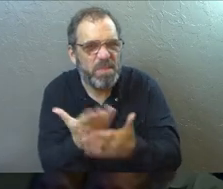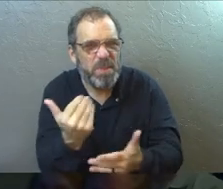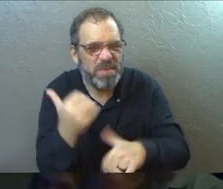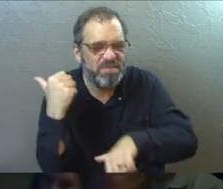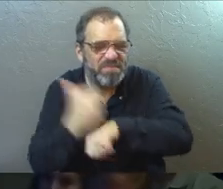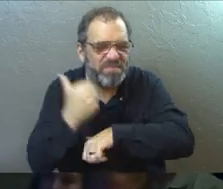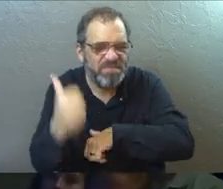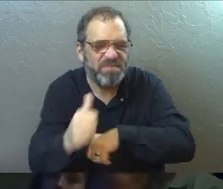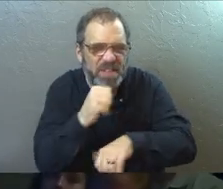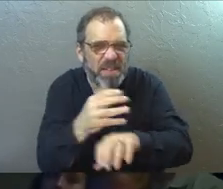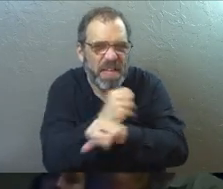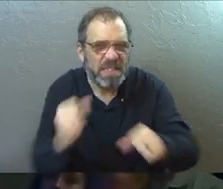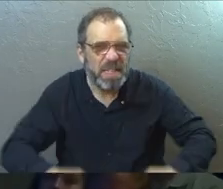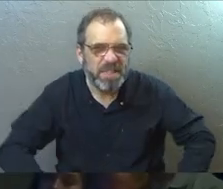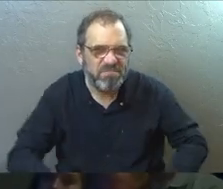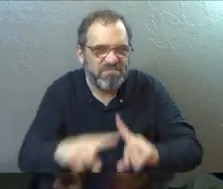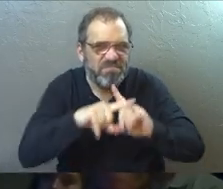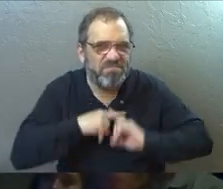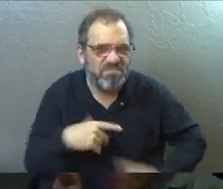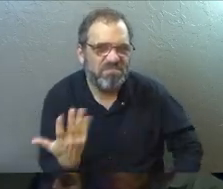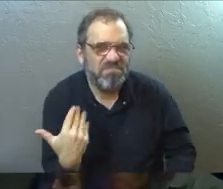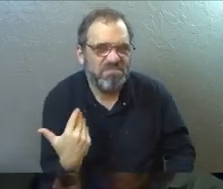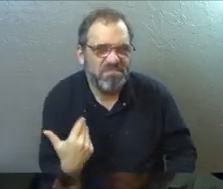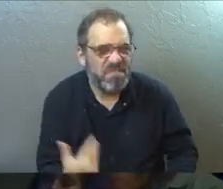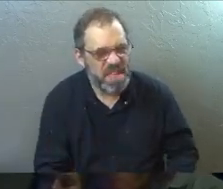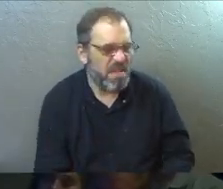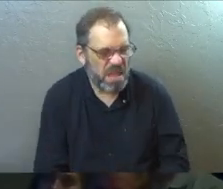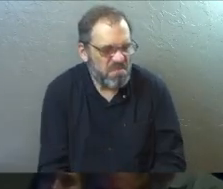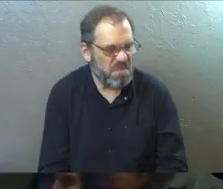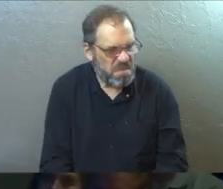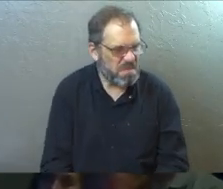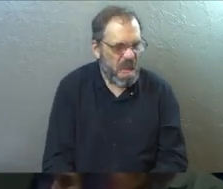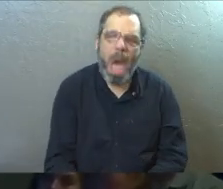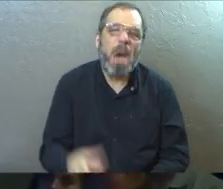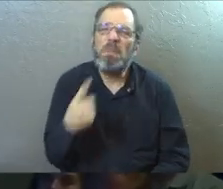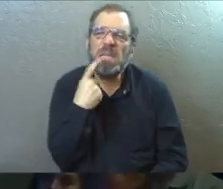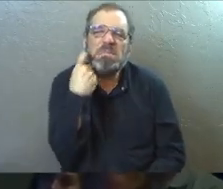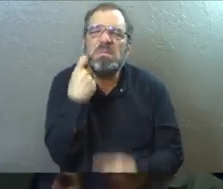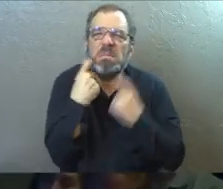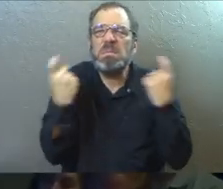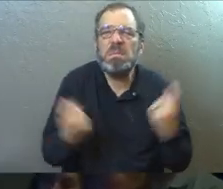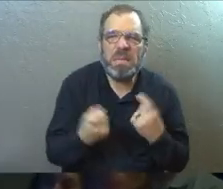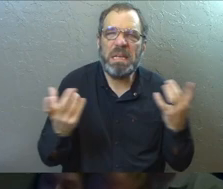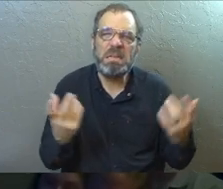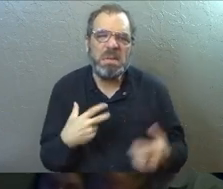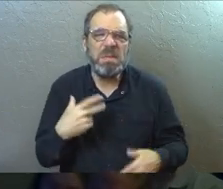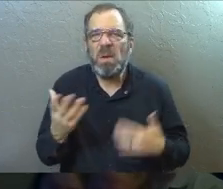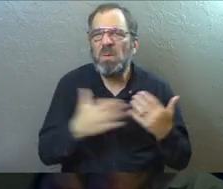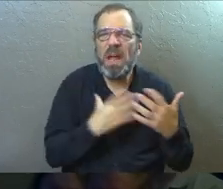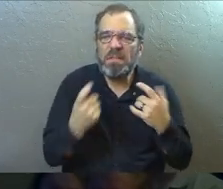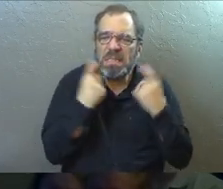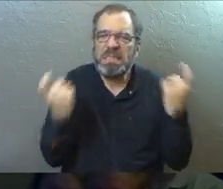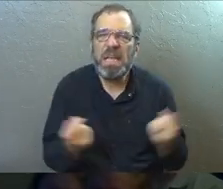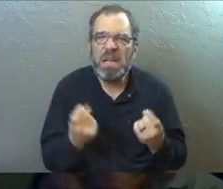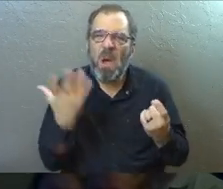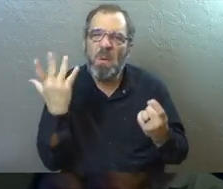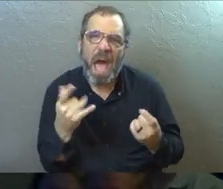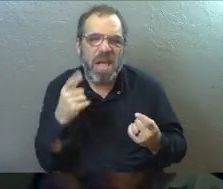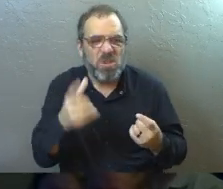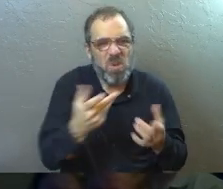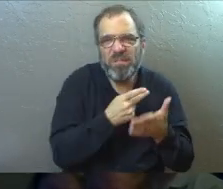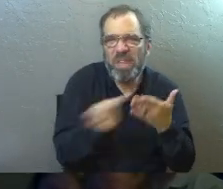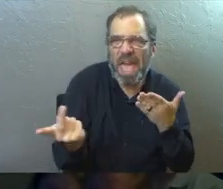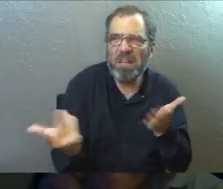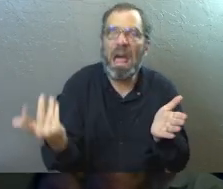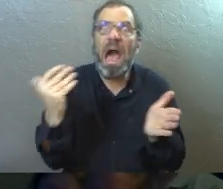make accusation against you. And he does say, yeah, yeah, yeah. But you just sinned. And the reason you just sinned and the reason you